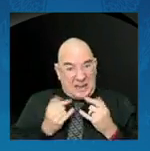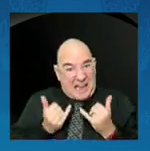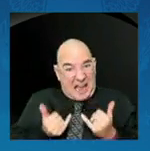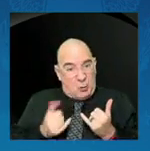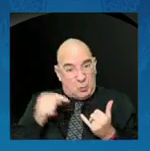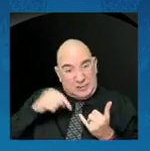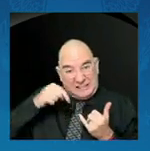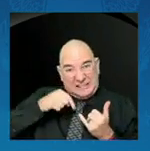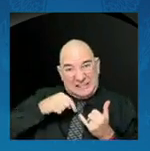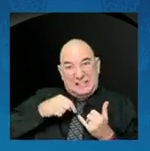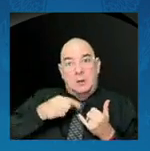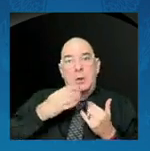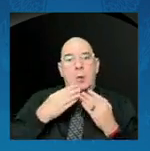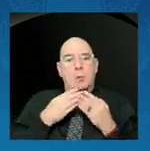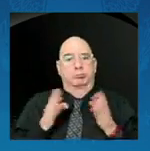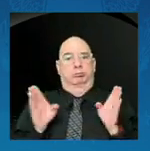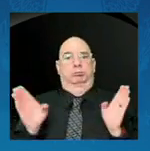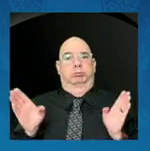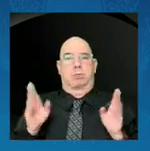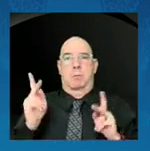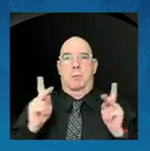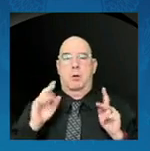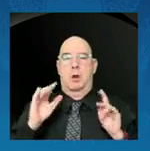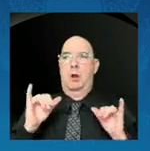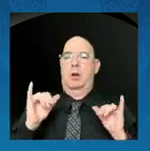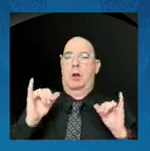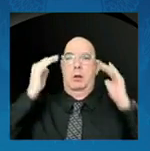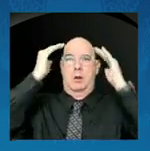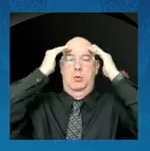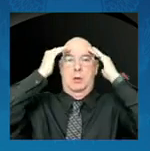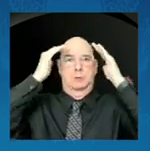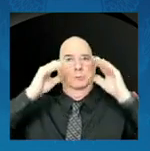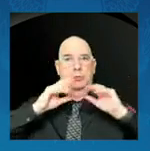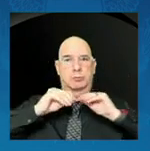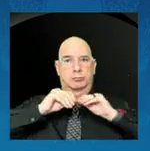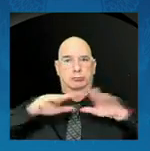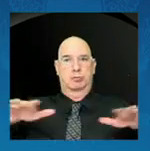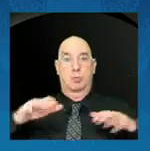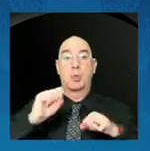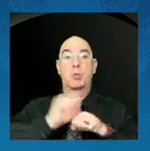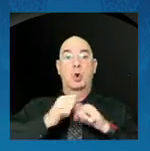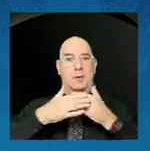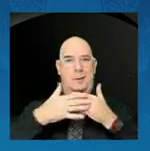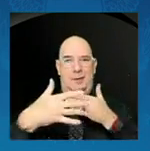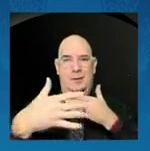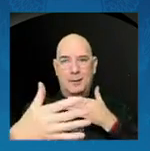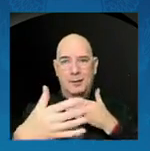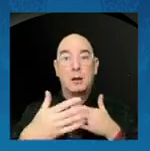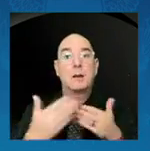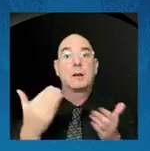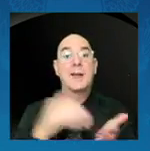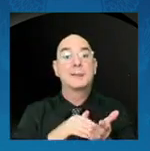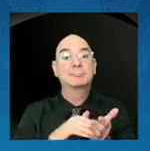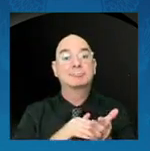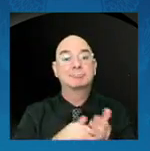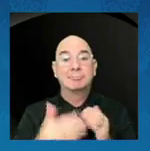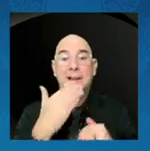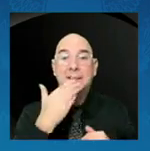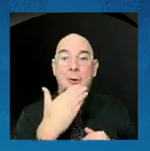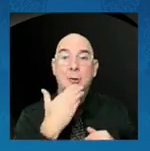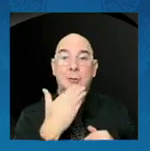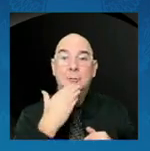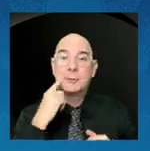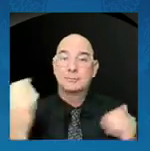And expanding our work. As we go forward. So again. I thank you all for being here. And let's now get into our agenda.